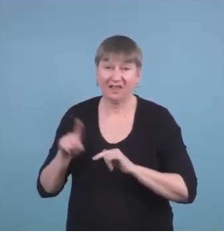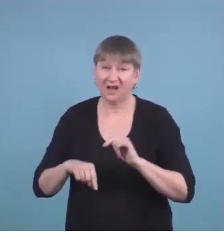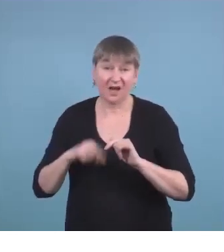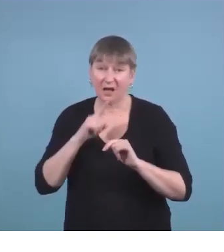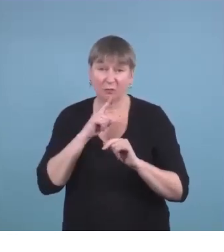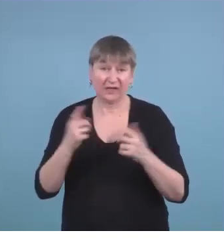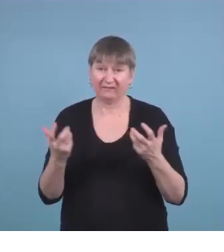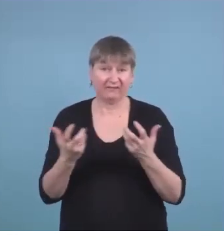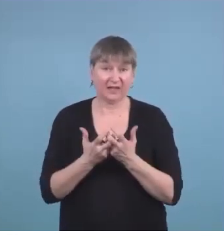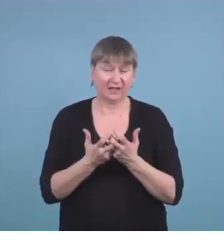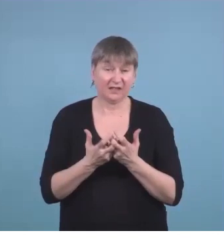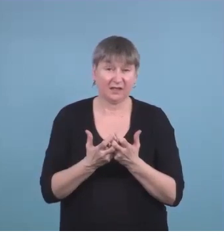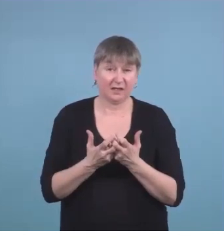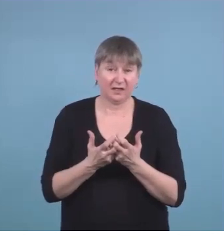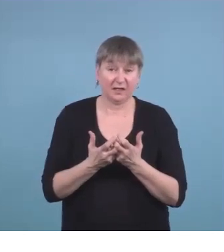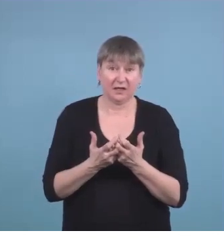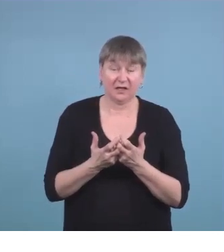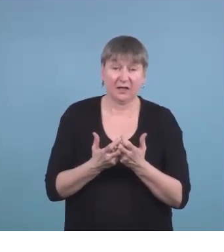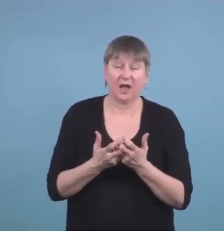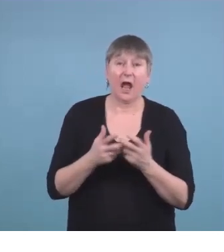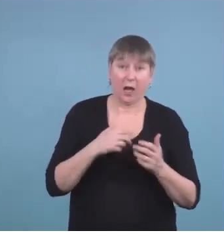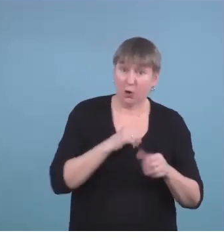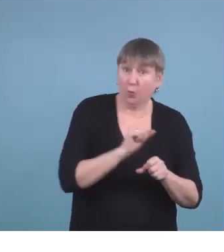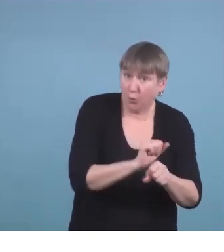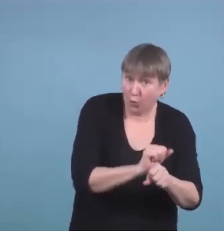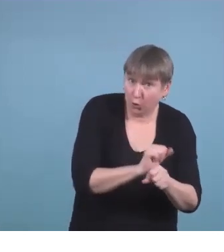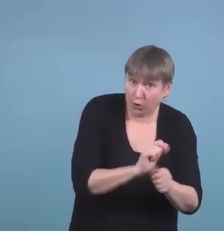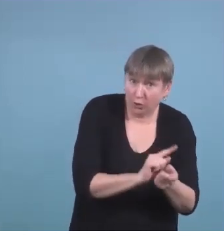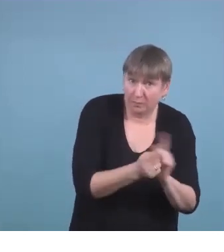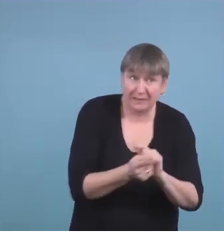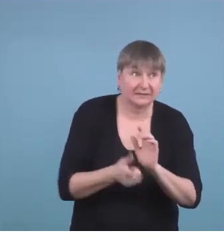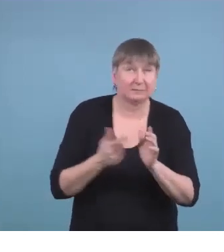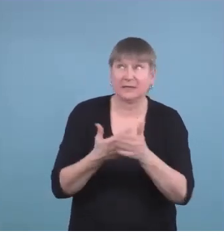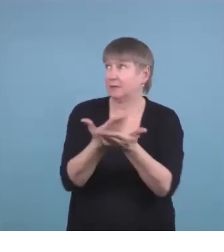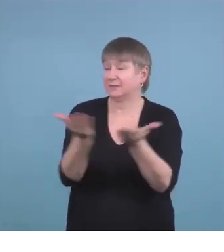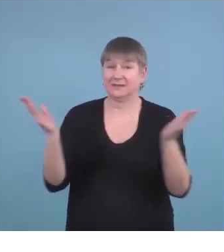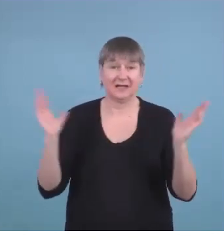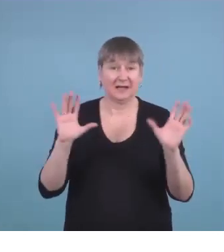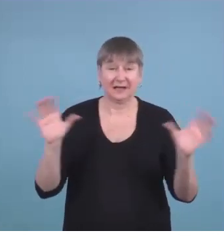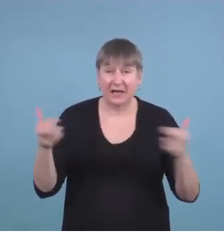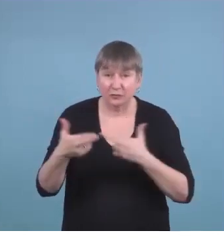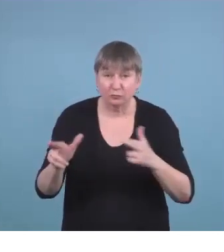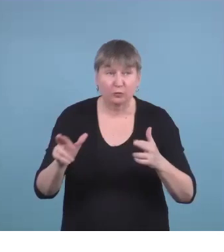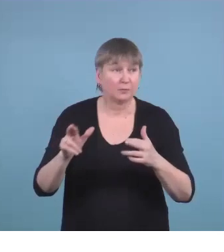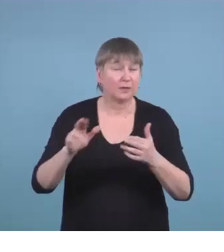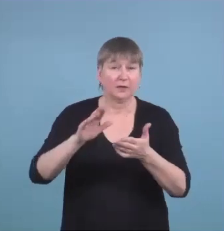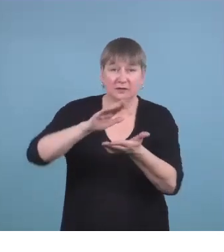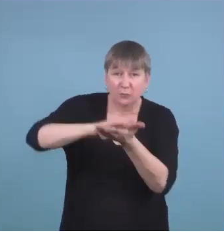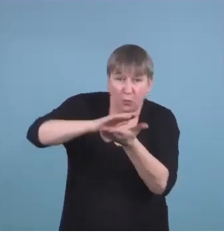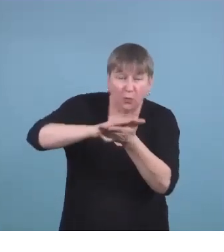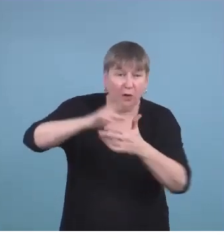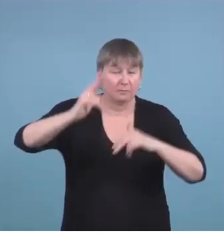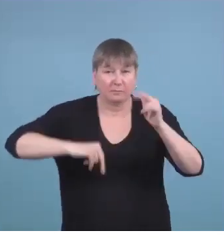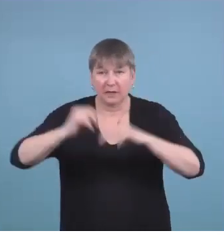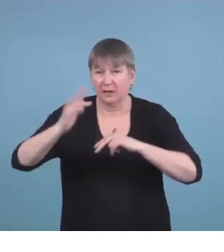even though the work might be modified just the setting alone can be a lot for them to adjust